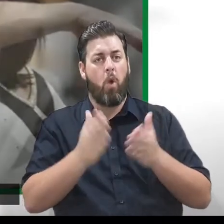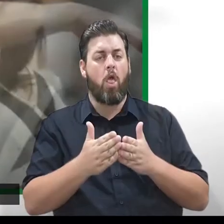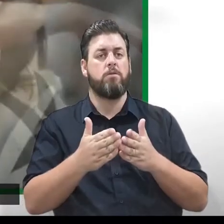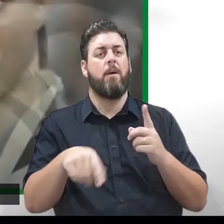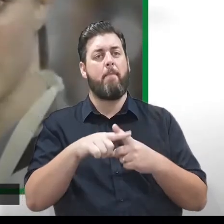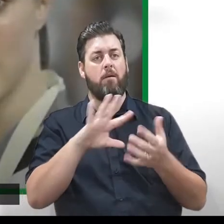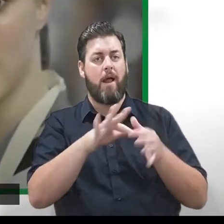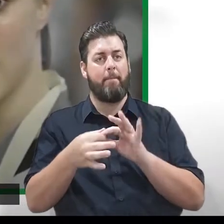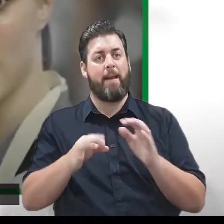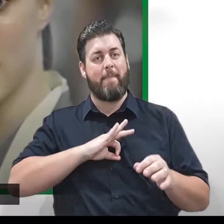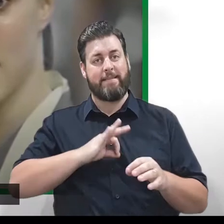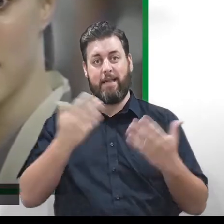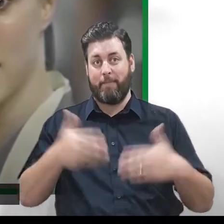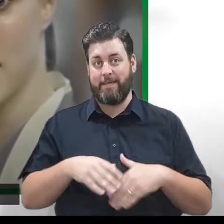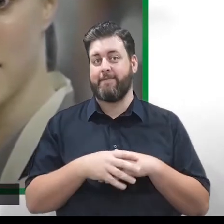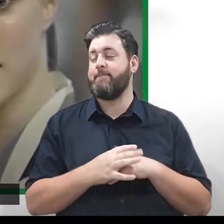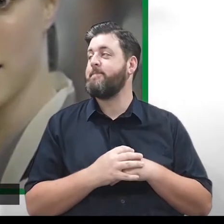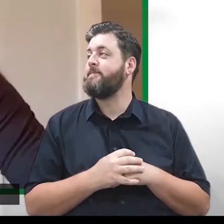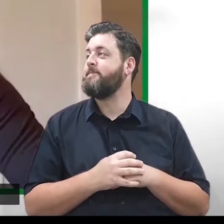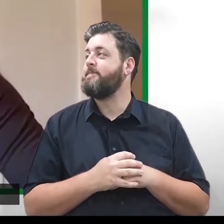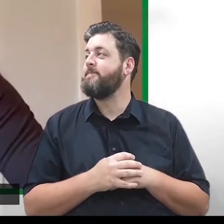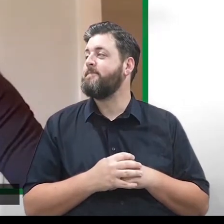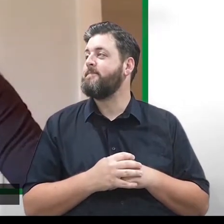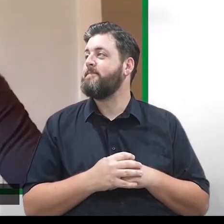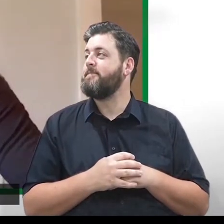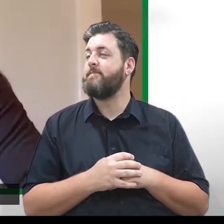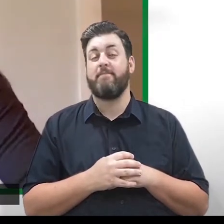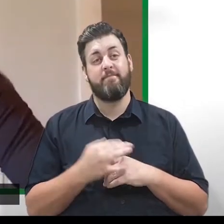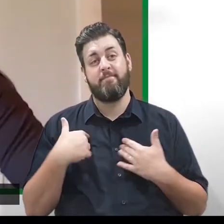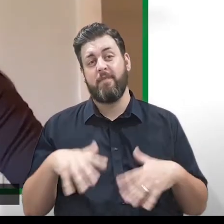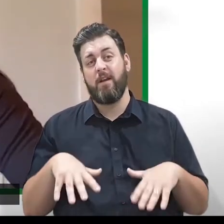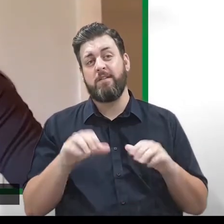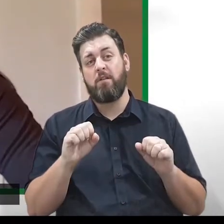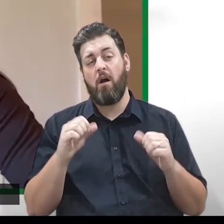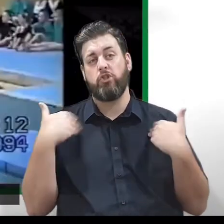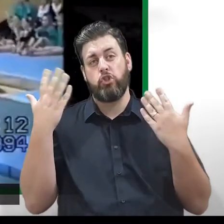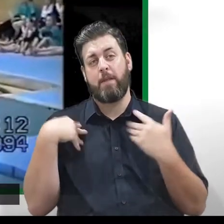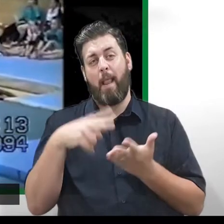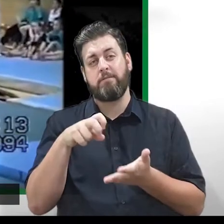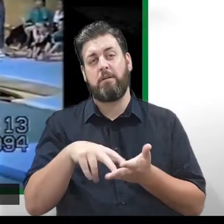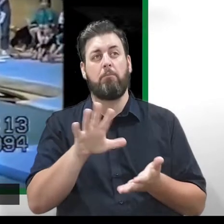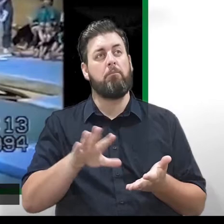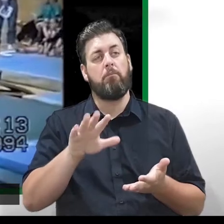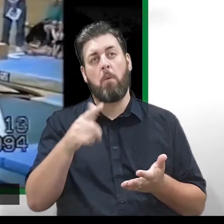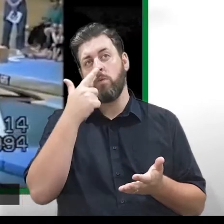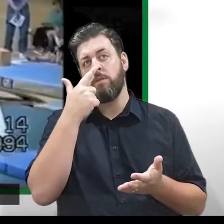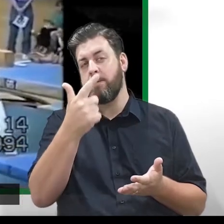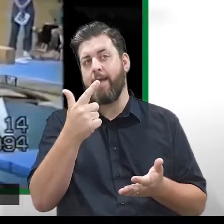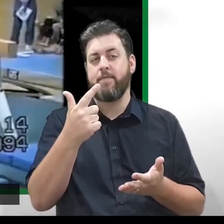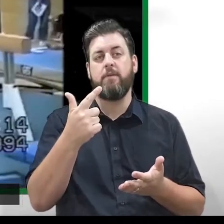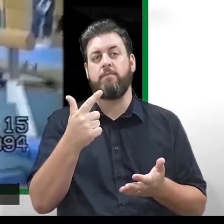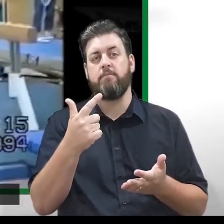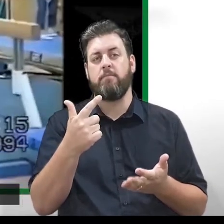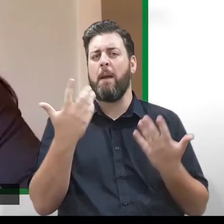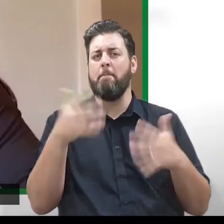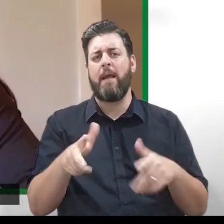World and Olympic medals. I first started gymnastics when I was seven years old. Now,